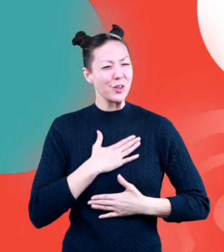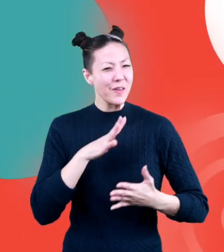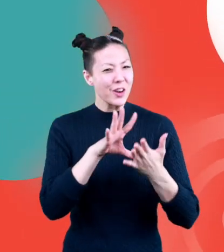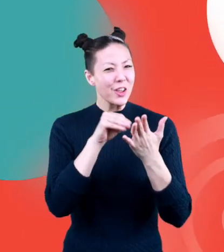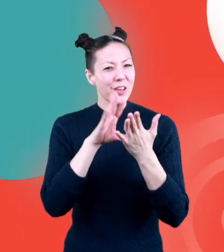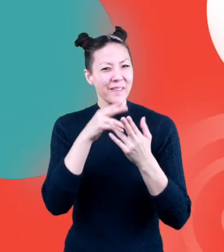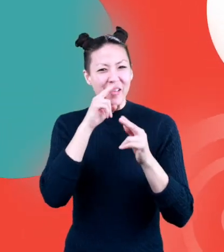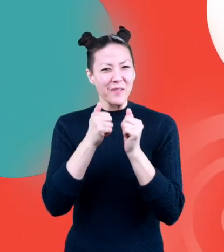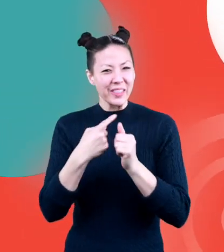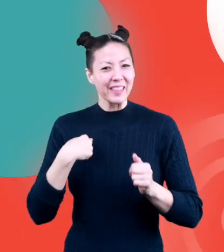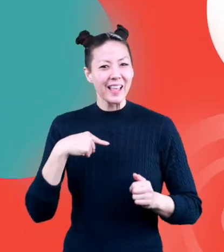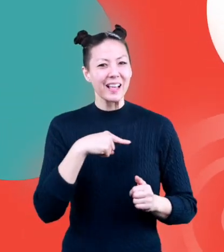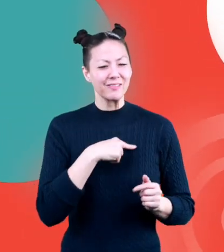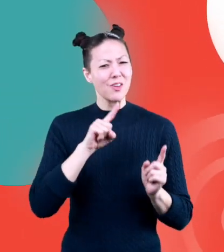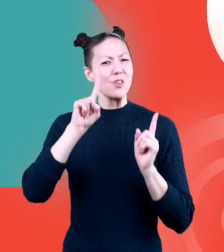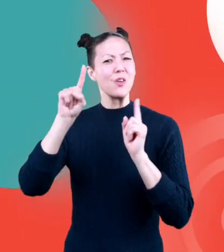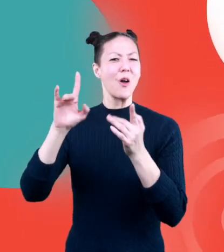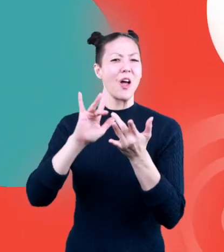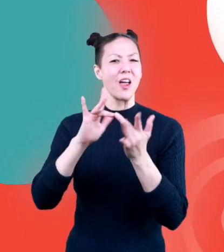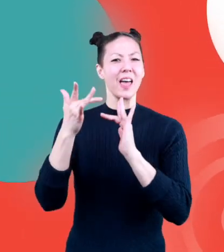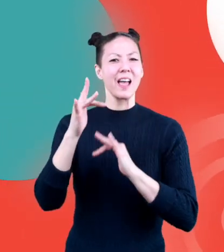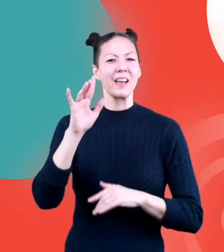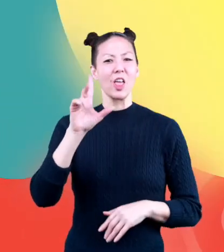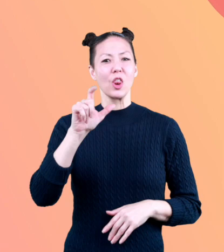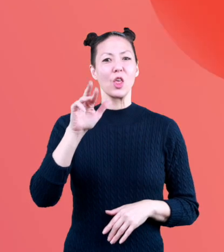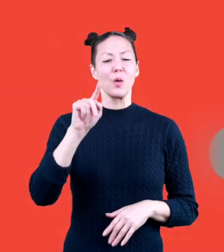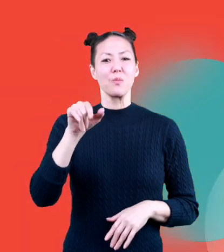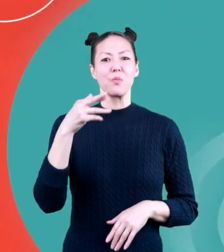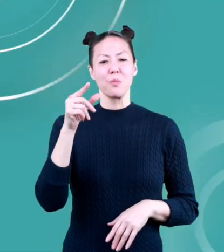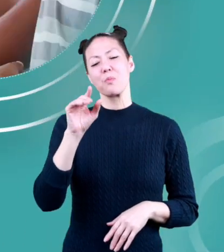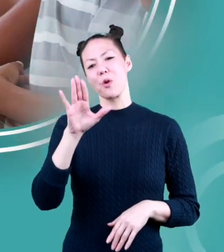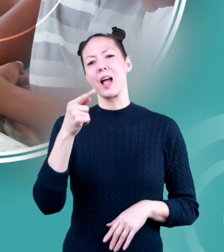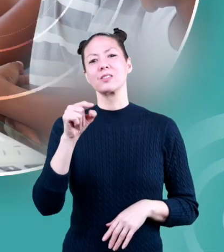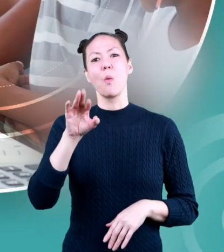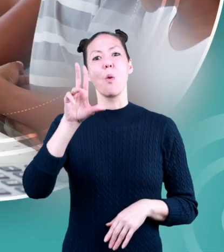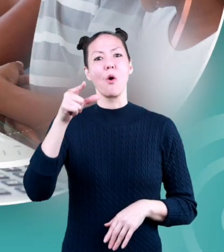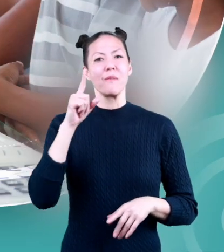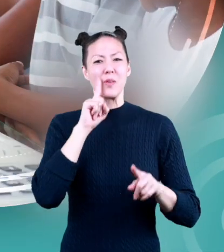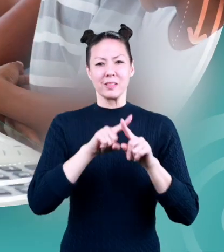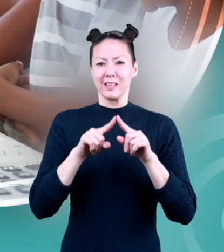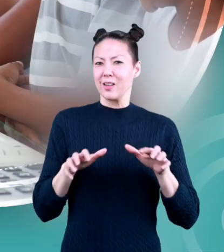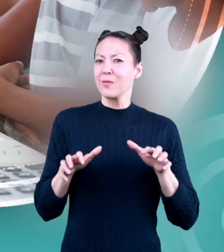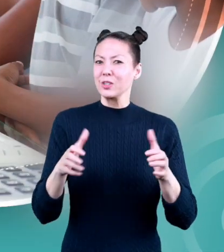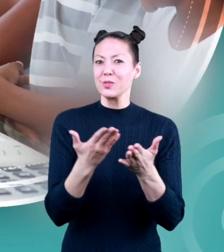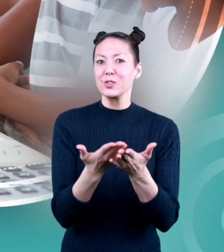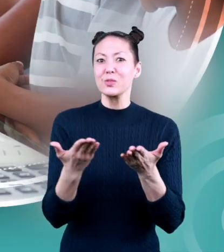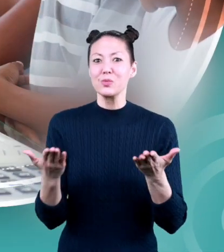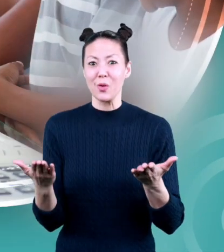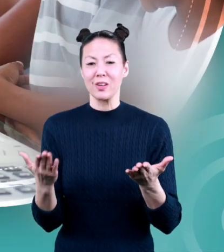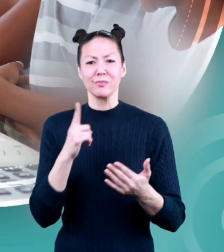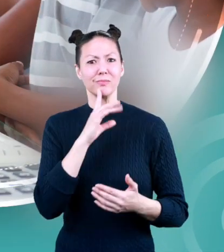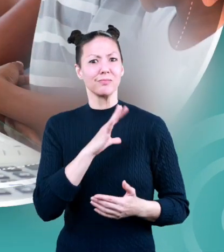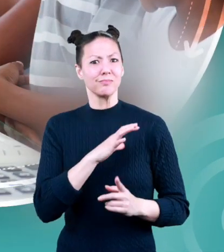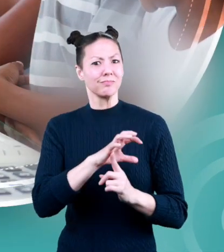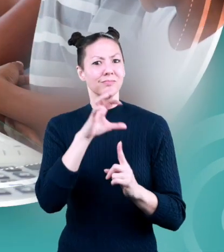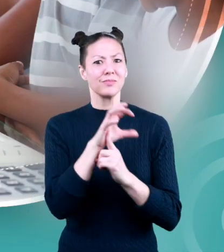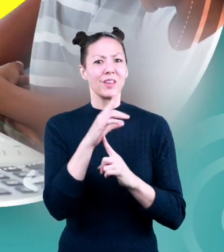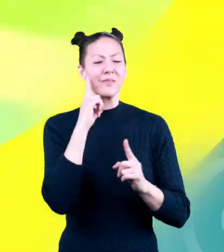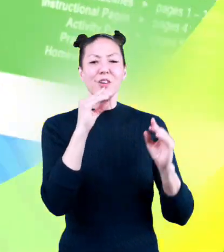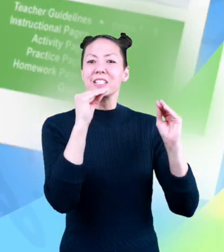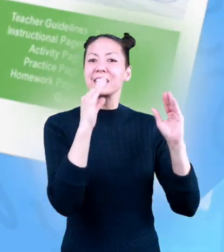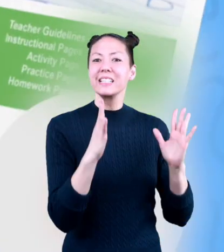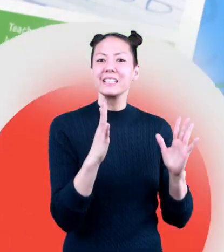hope you hope fun learning with us visit us at learn bright dot org for thousands of free